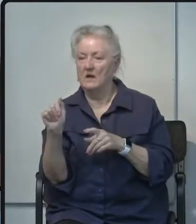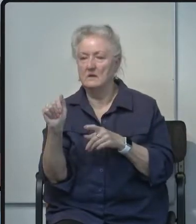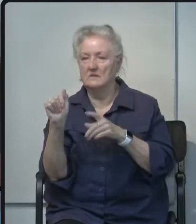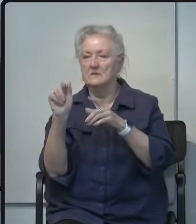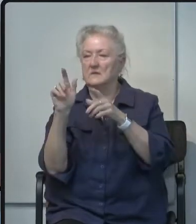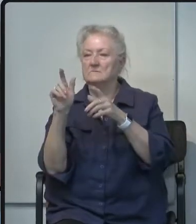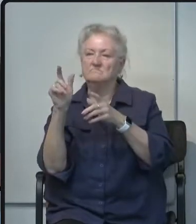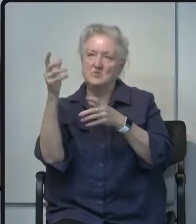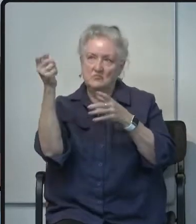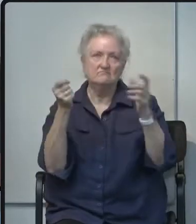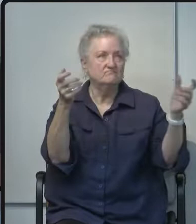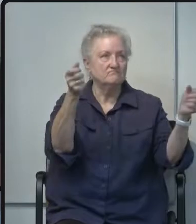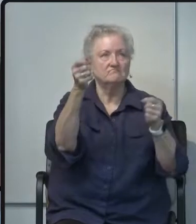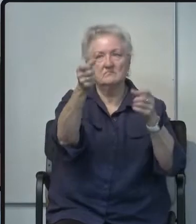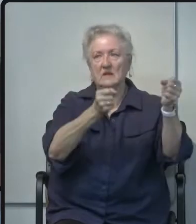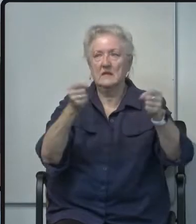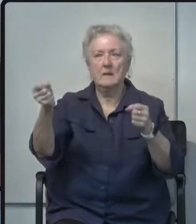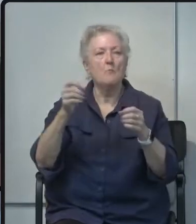ventilators